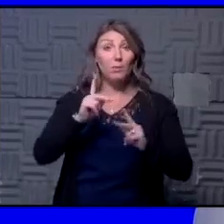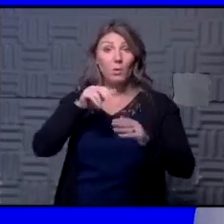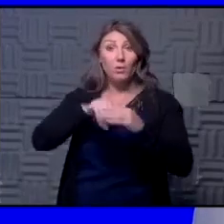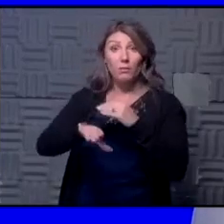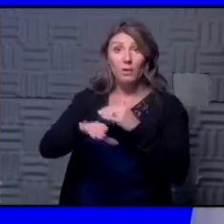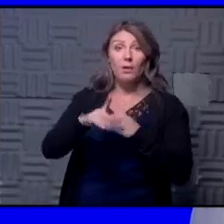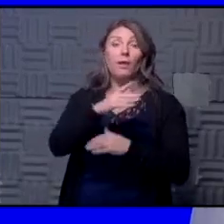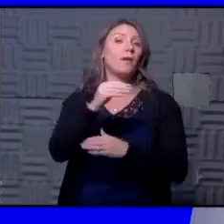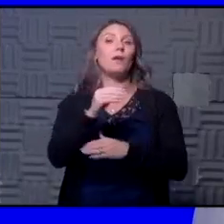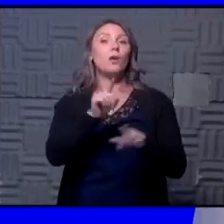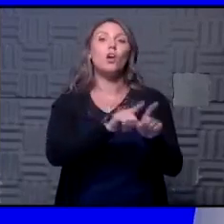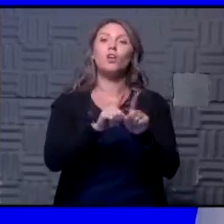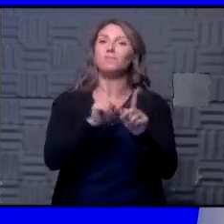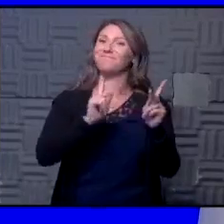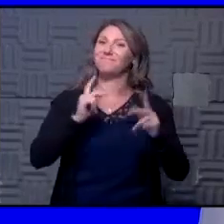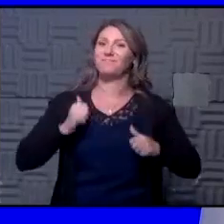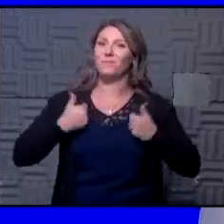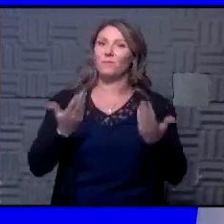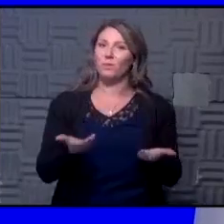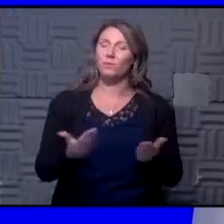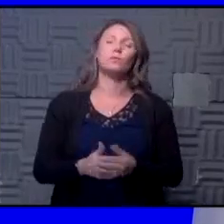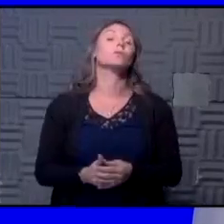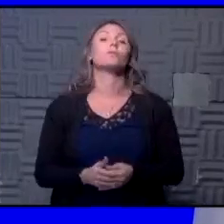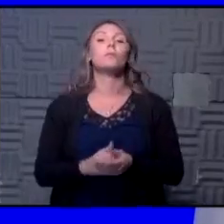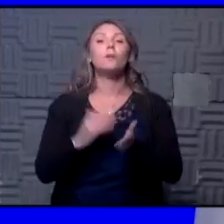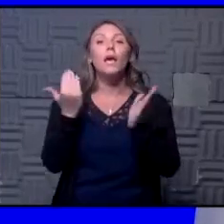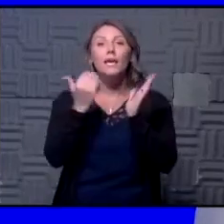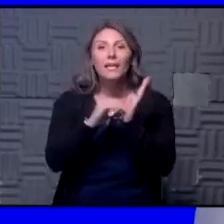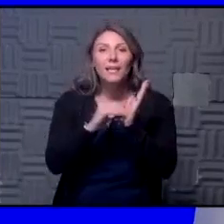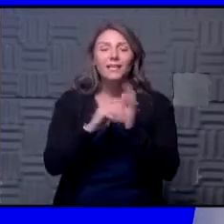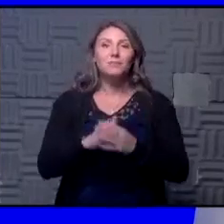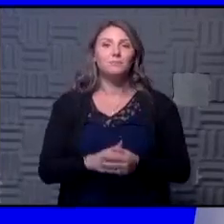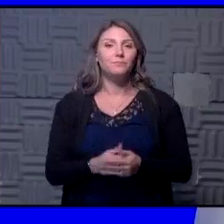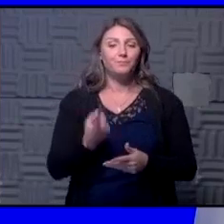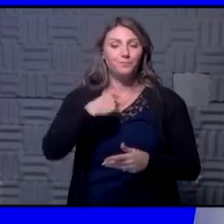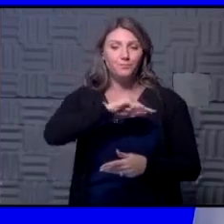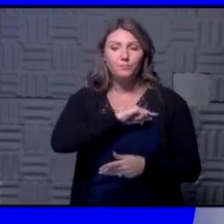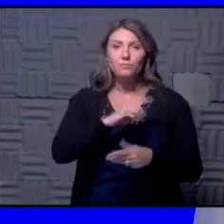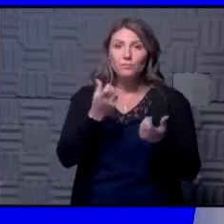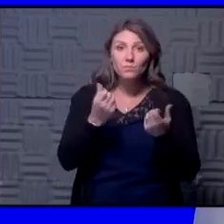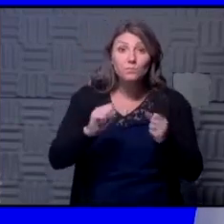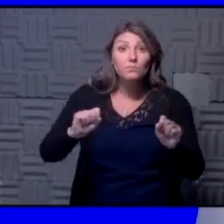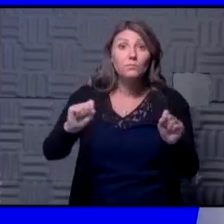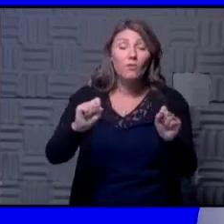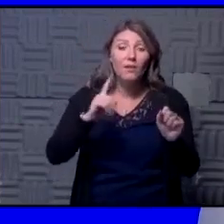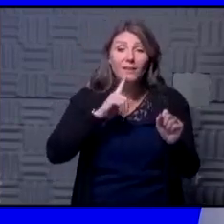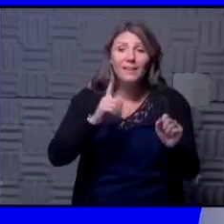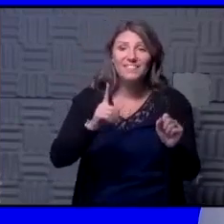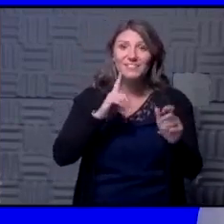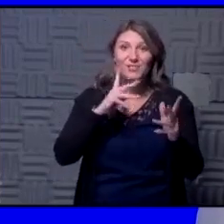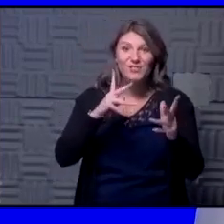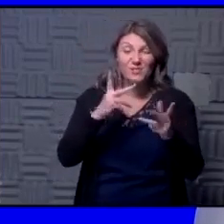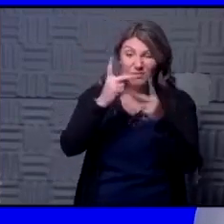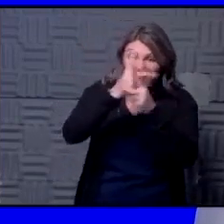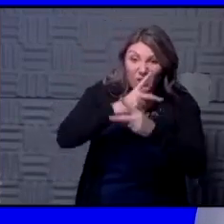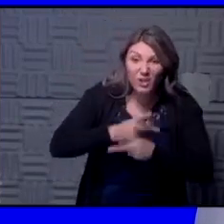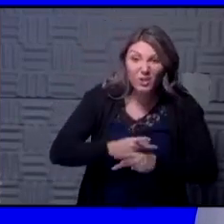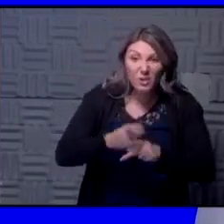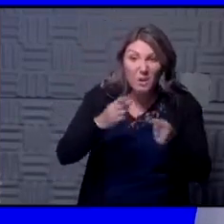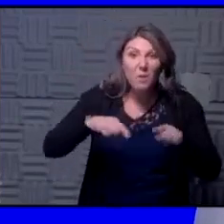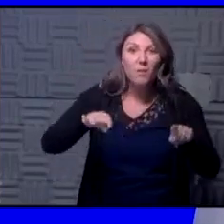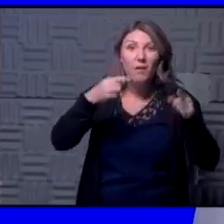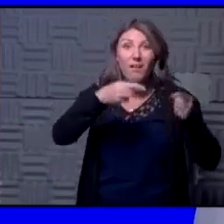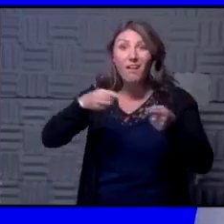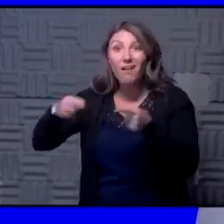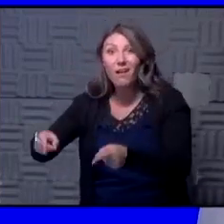in but also our residents and again we are trying to build this airplane while we're flying it we're trying to do the best